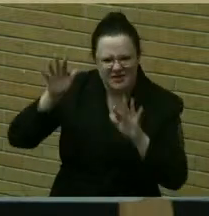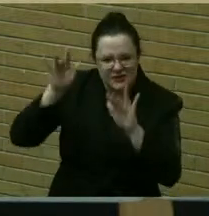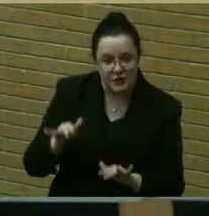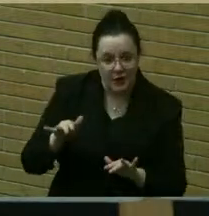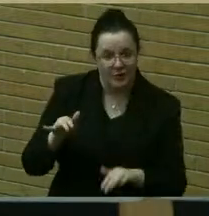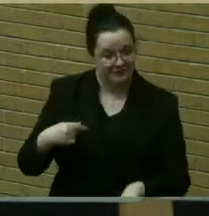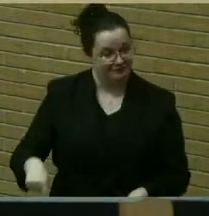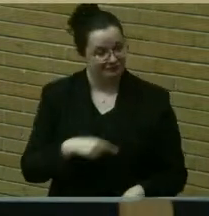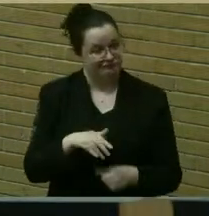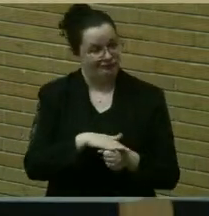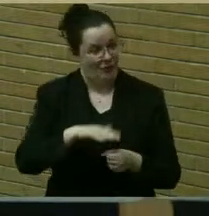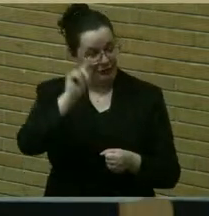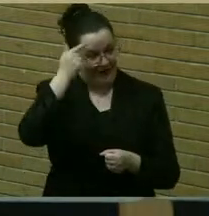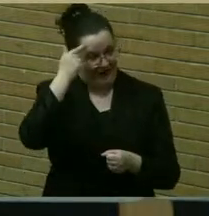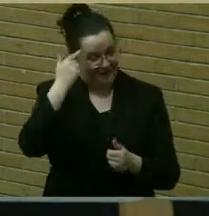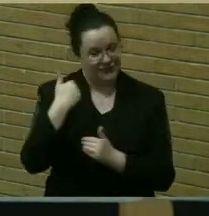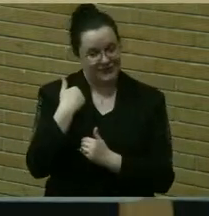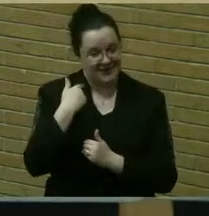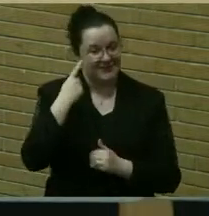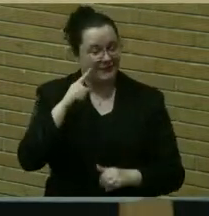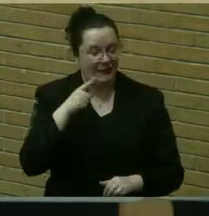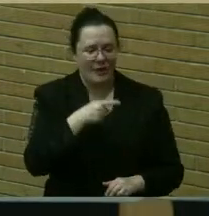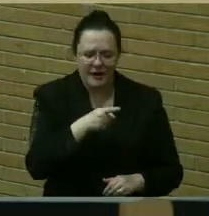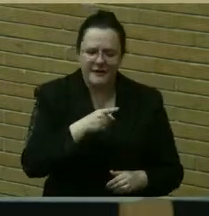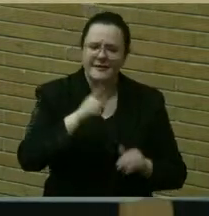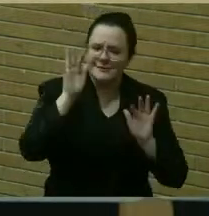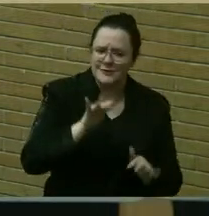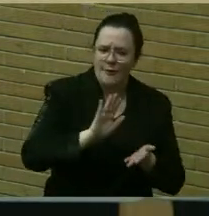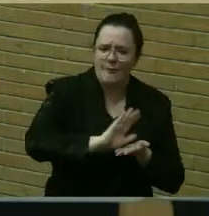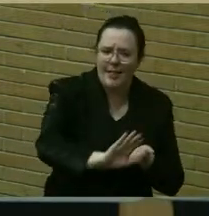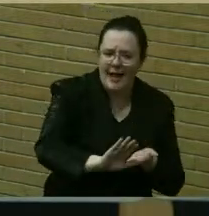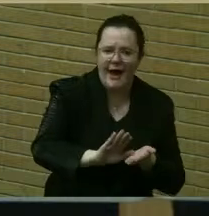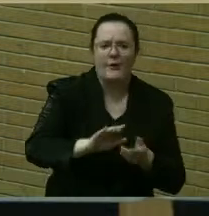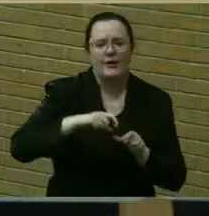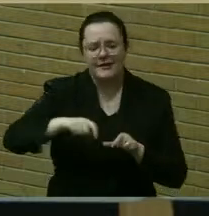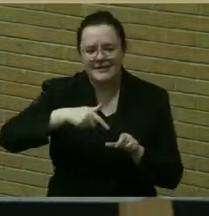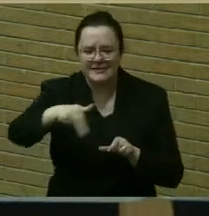Elmwood Avenue and all the other streets plowed, and the sidewalks plowed.